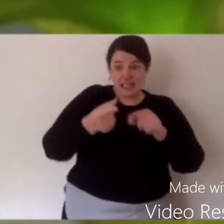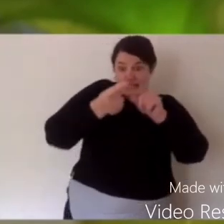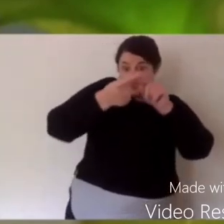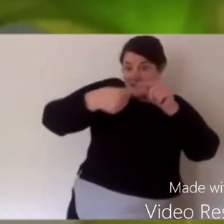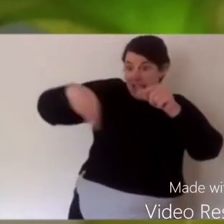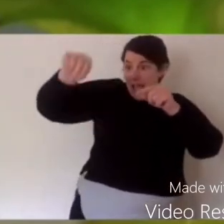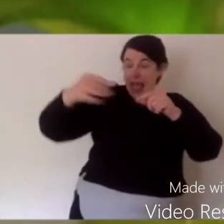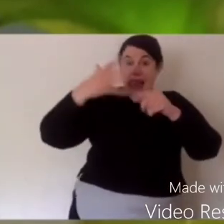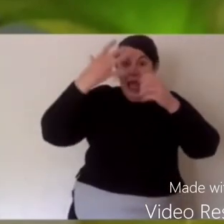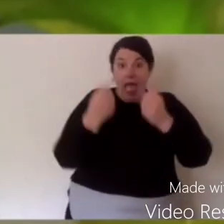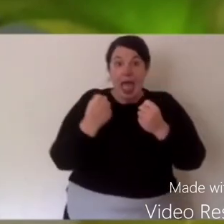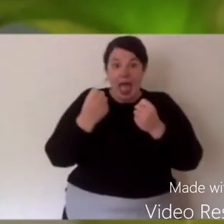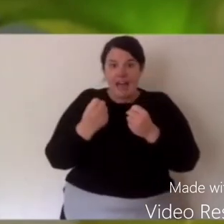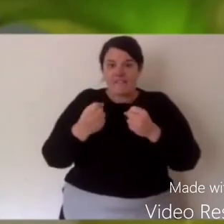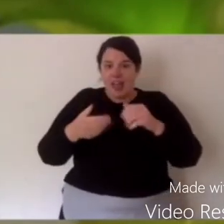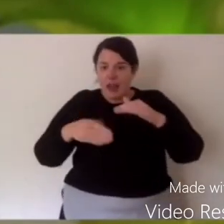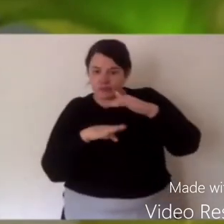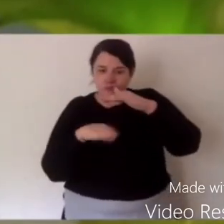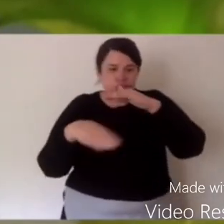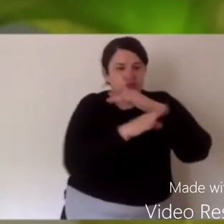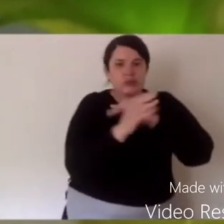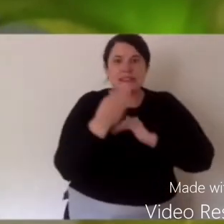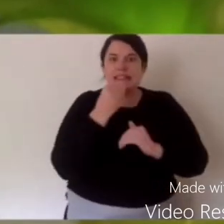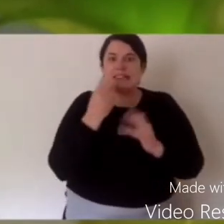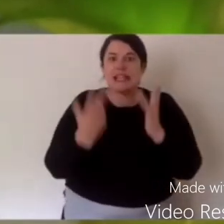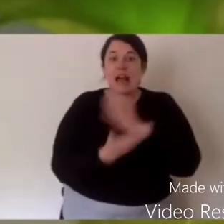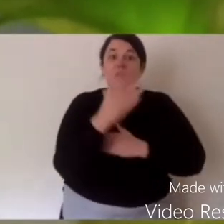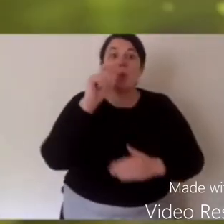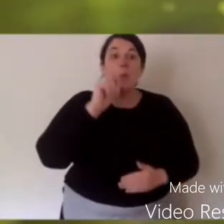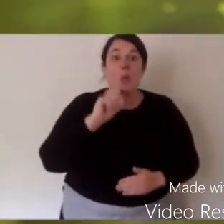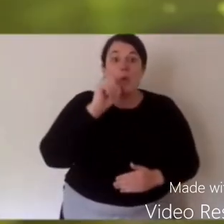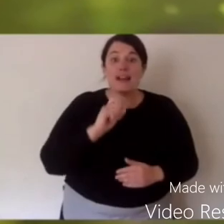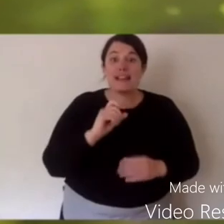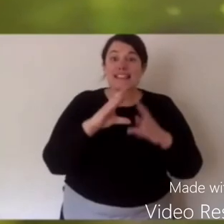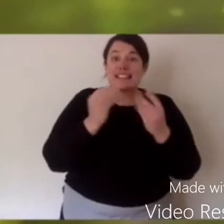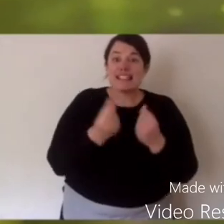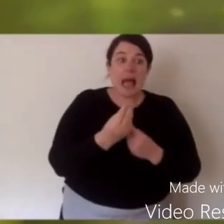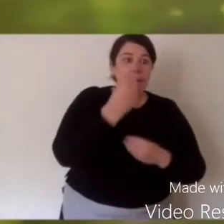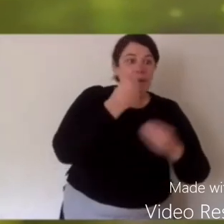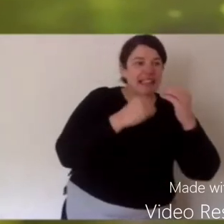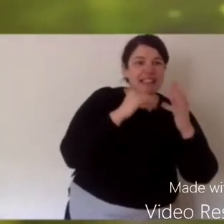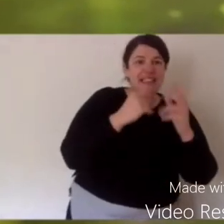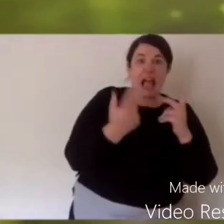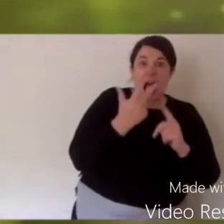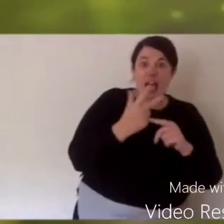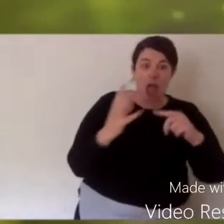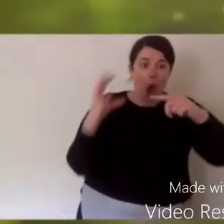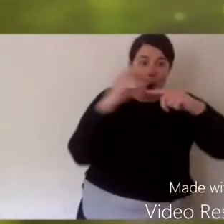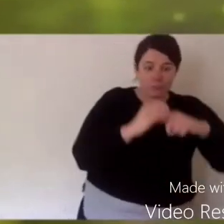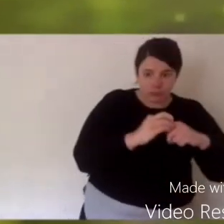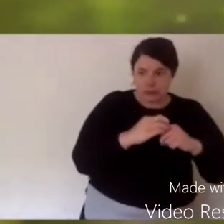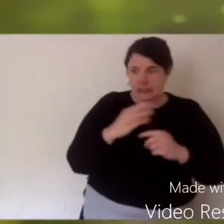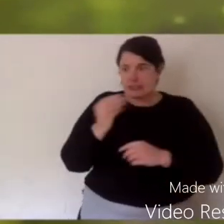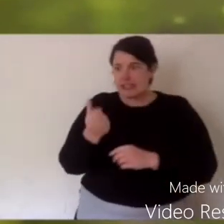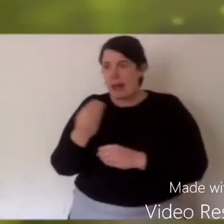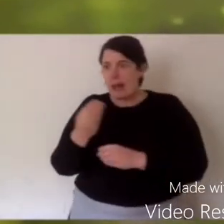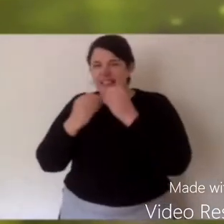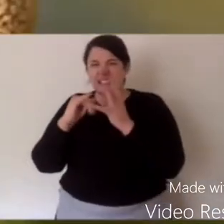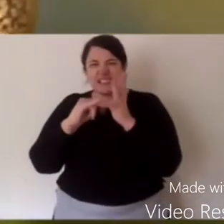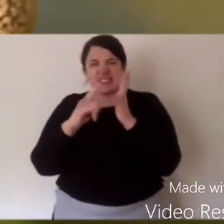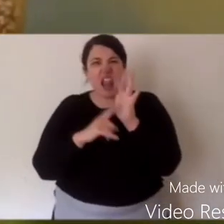They have a little tail, and they feed underwater. Some eat other tadpoles. Some eat algae and slime.